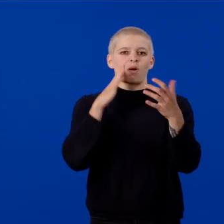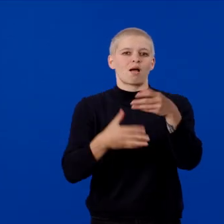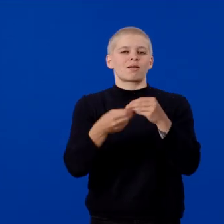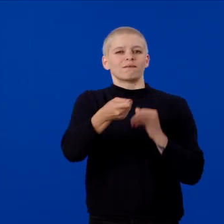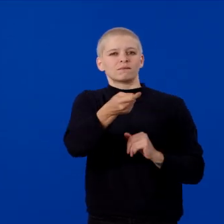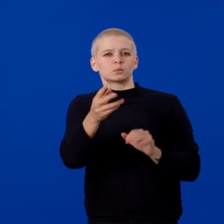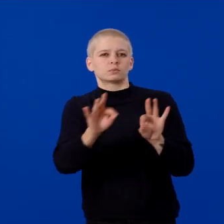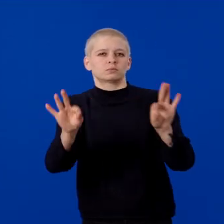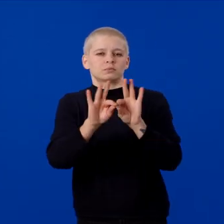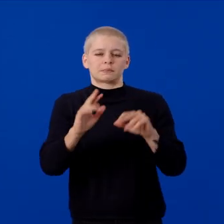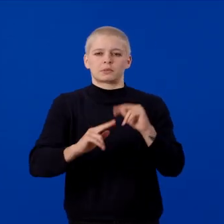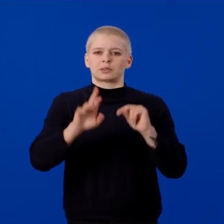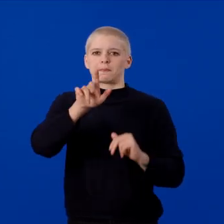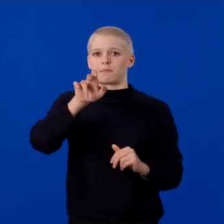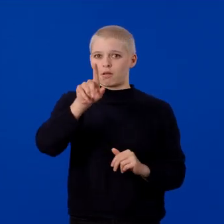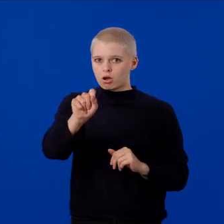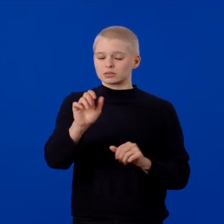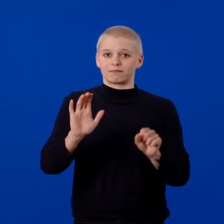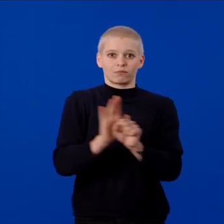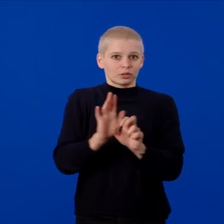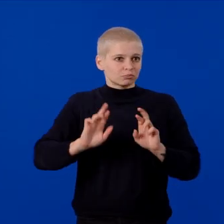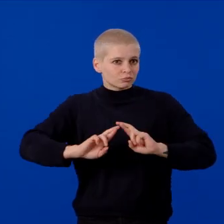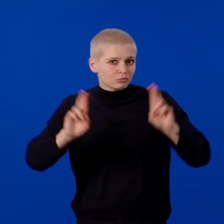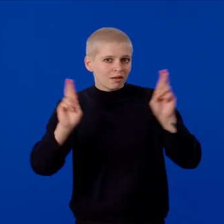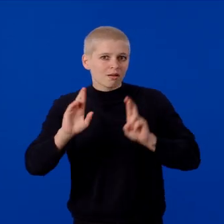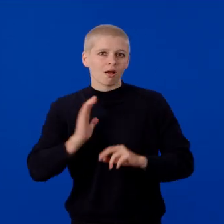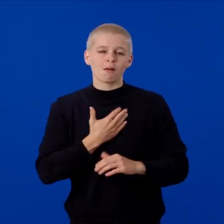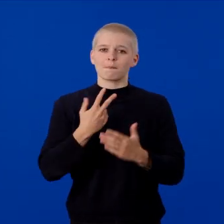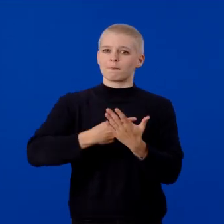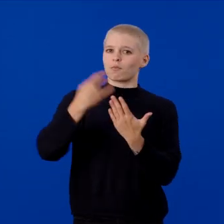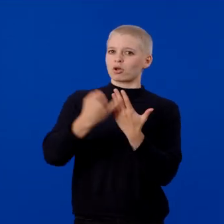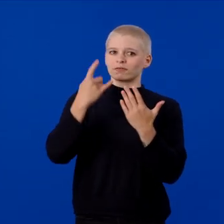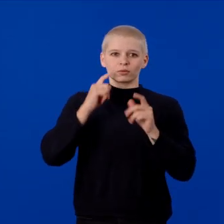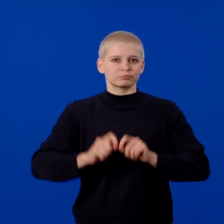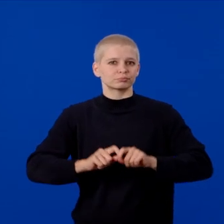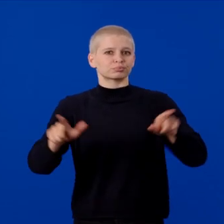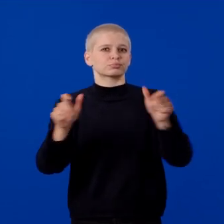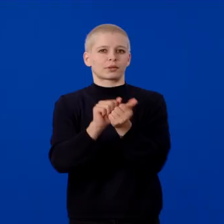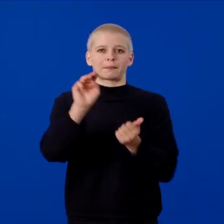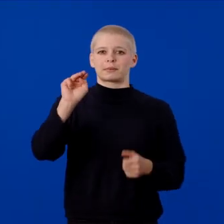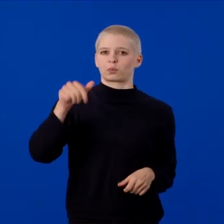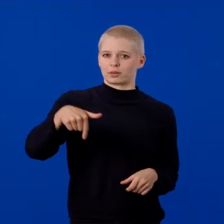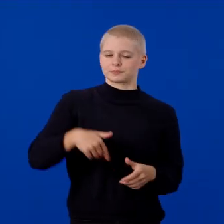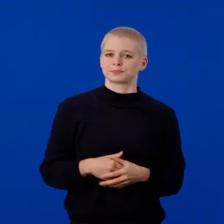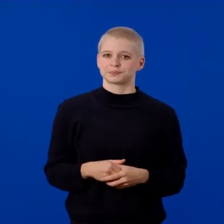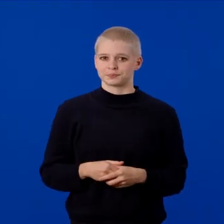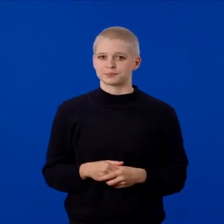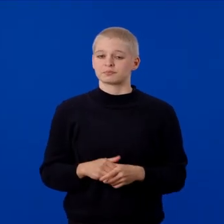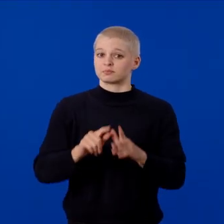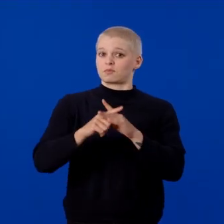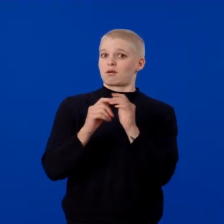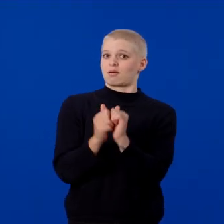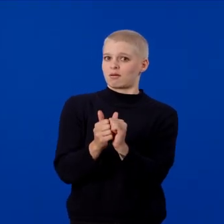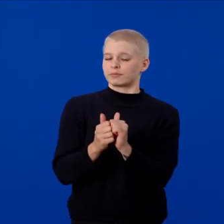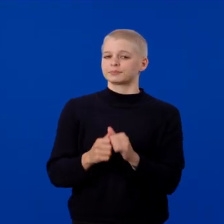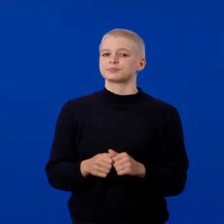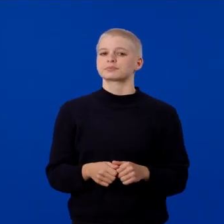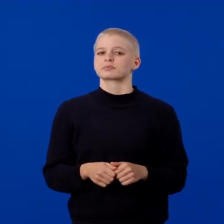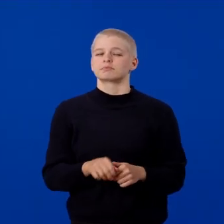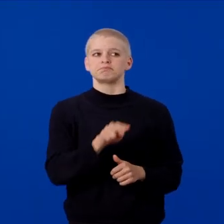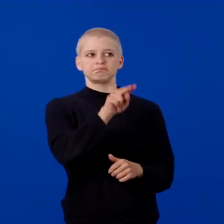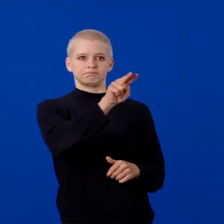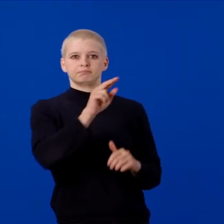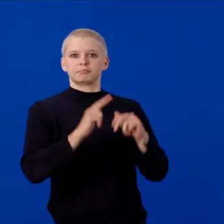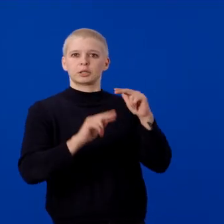essential building blocks to fully prepare our project for deployment on Meta Quest. Let's start by taking a look at Building